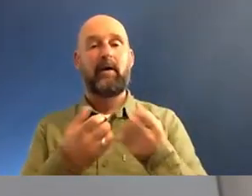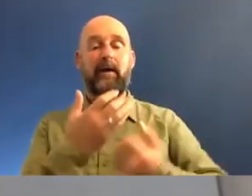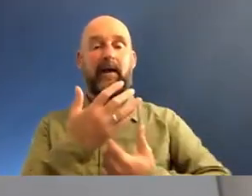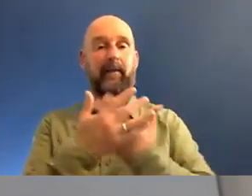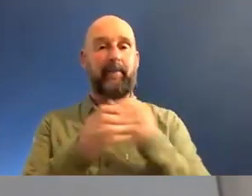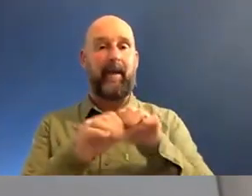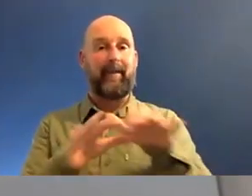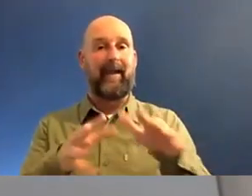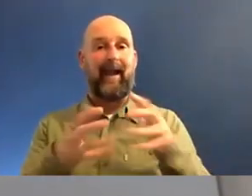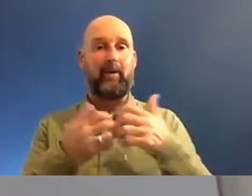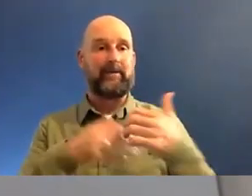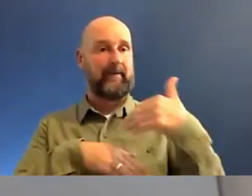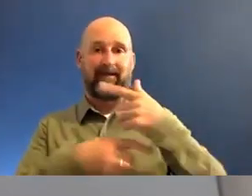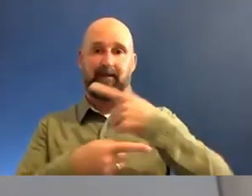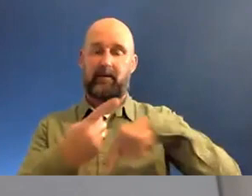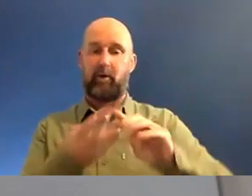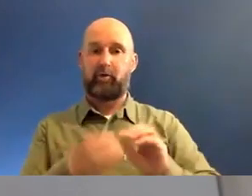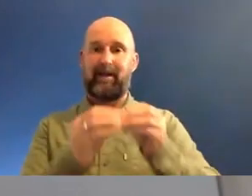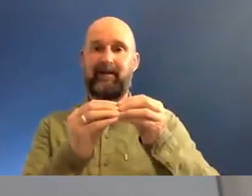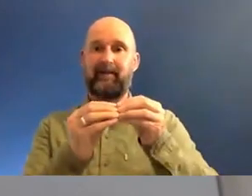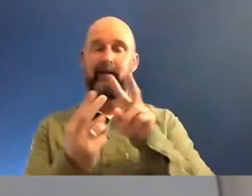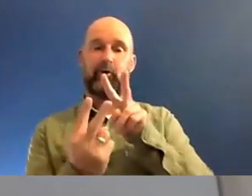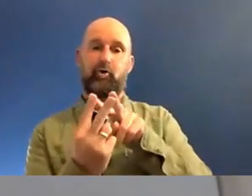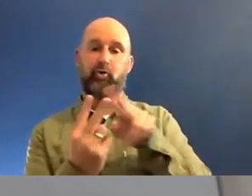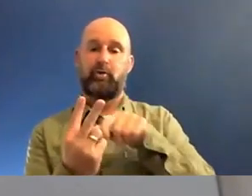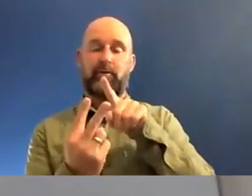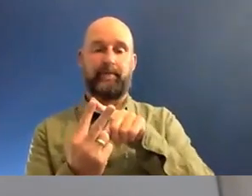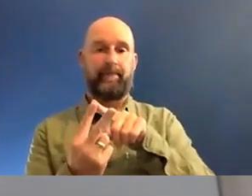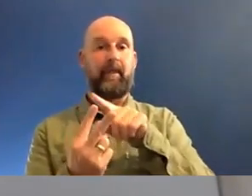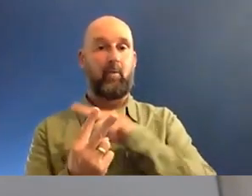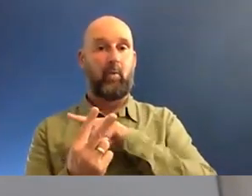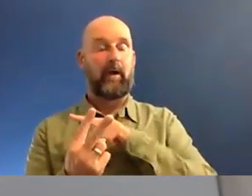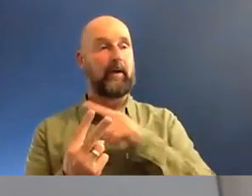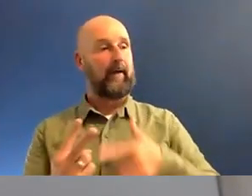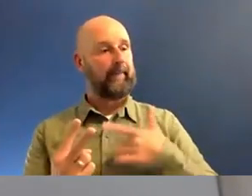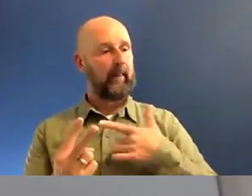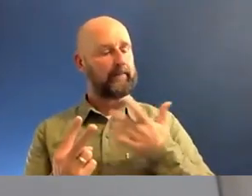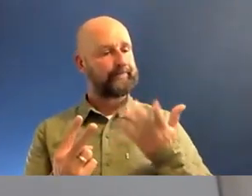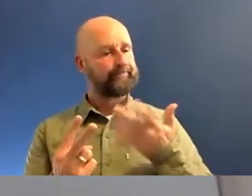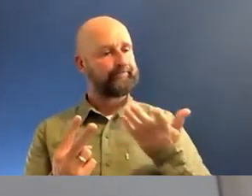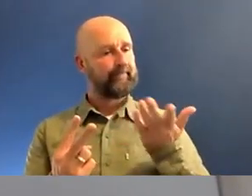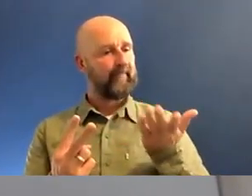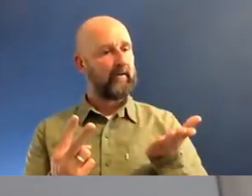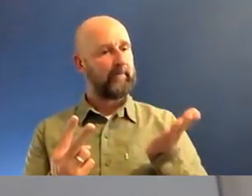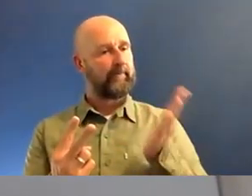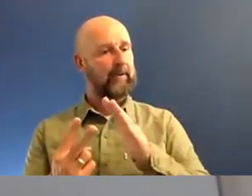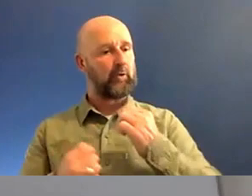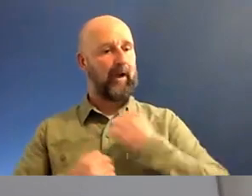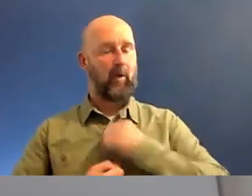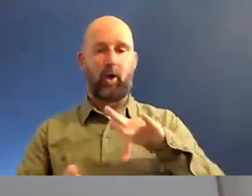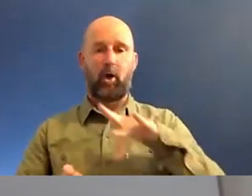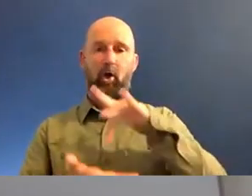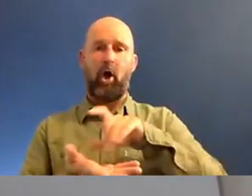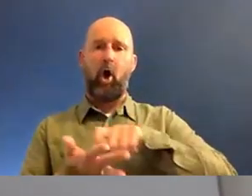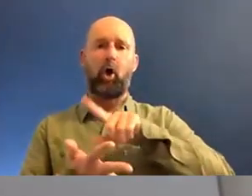on us as creatives, which to me is twofold. One is the return to what I would call our core values,